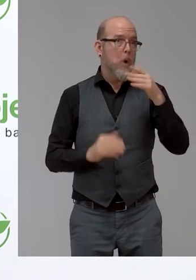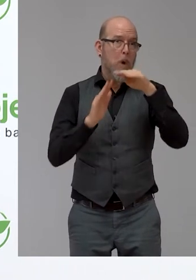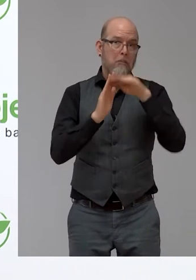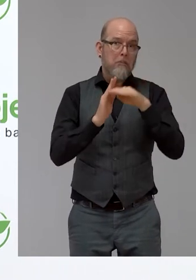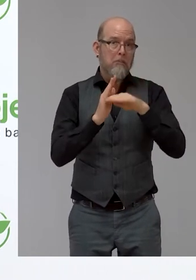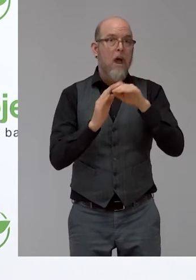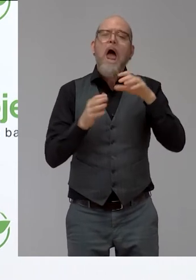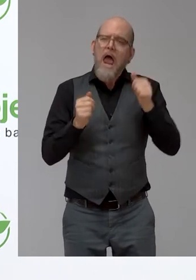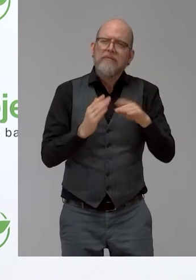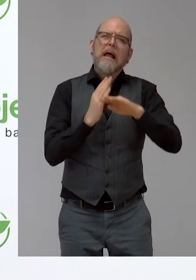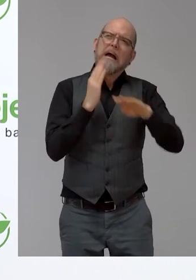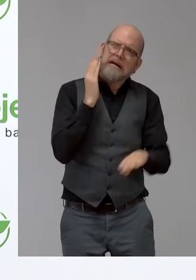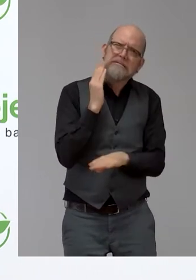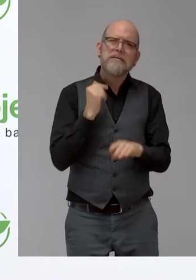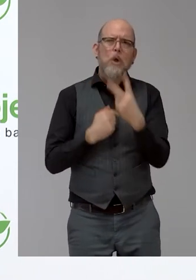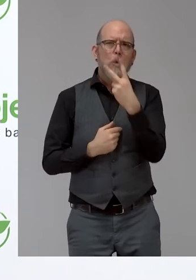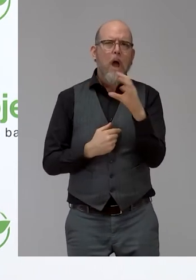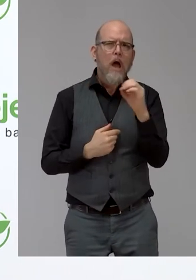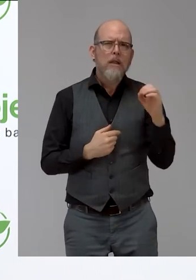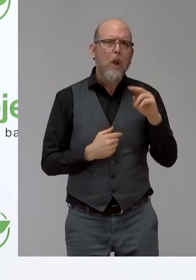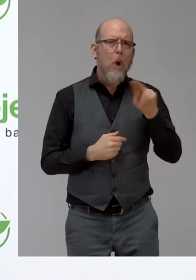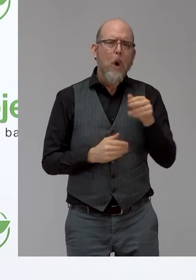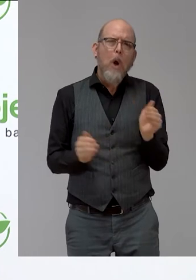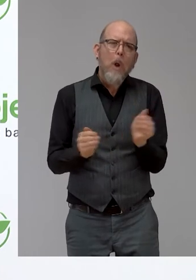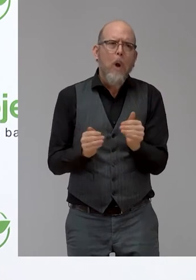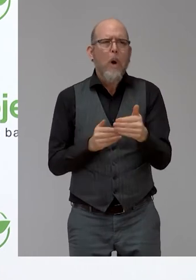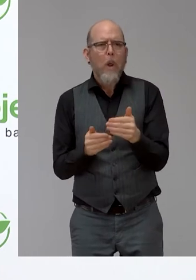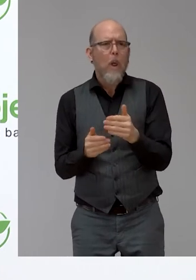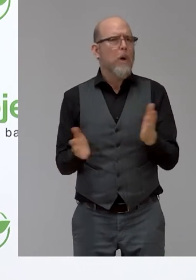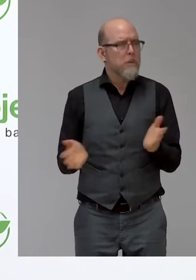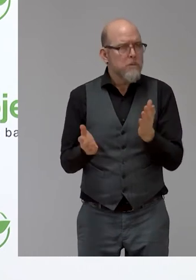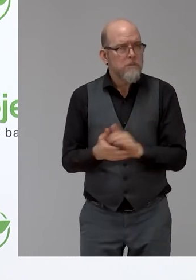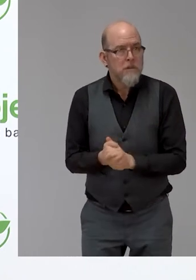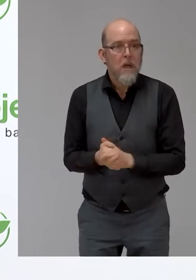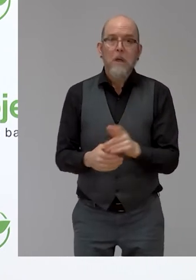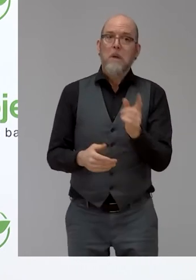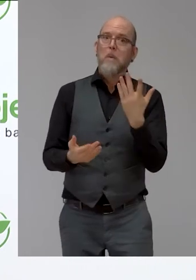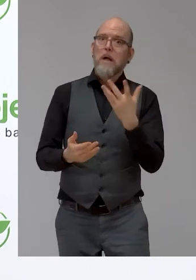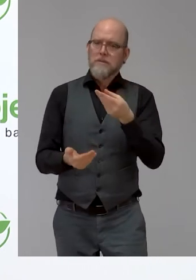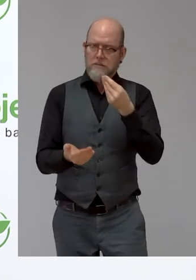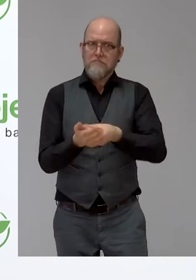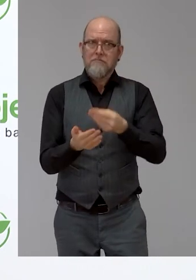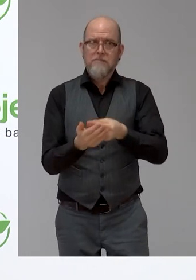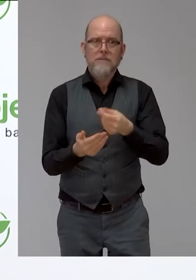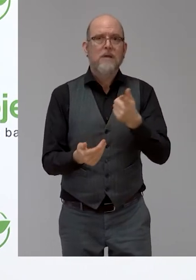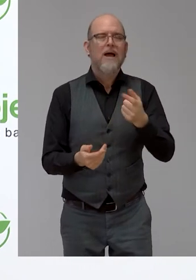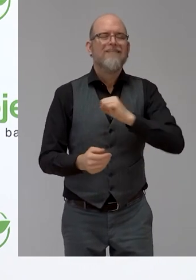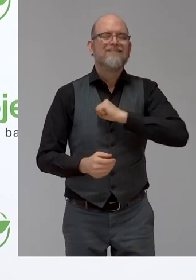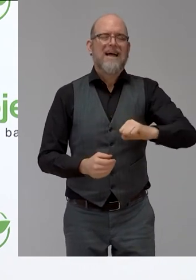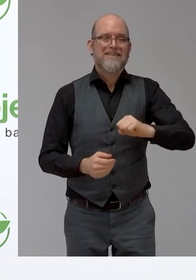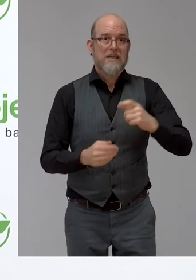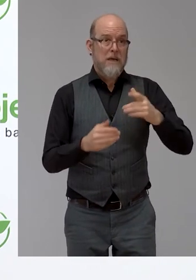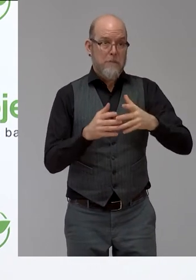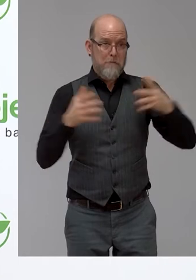What determines the price of a 3D printer are mainly print speed, size of the build volume that determines the size of the work